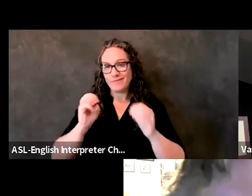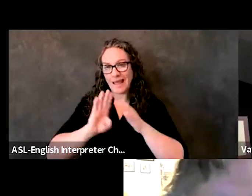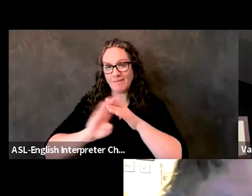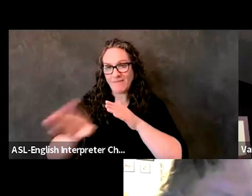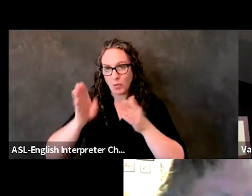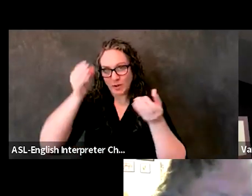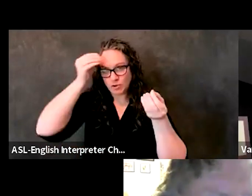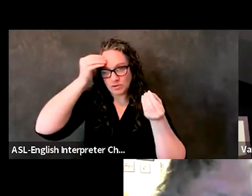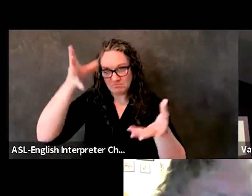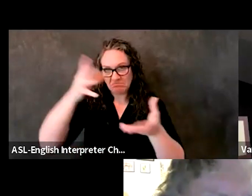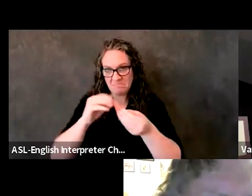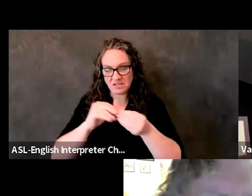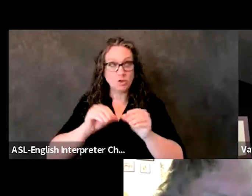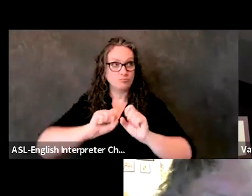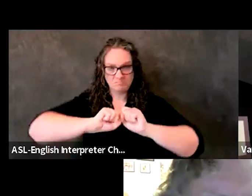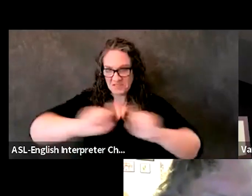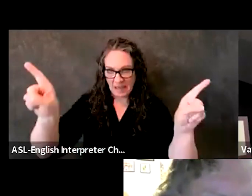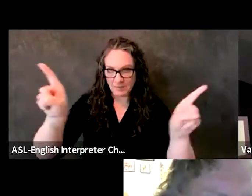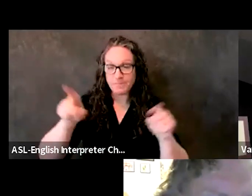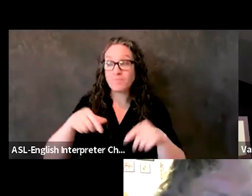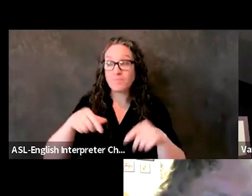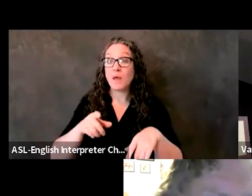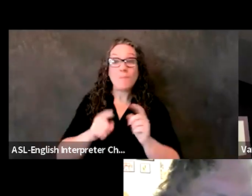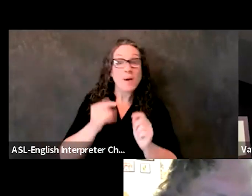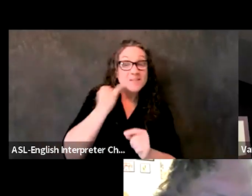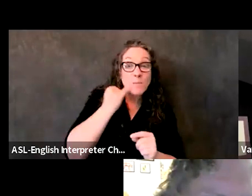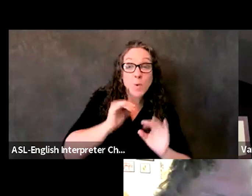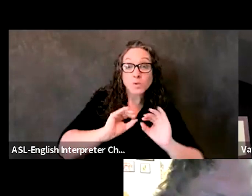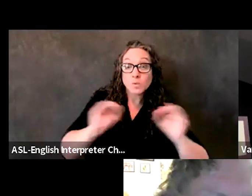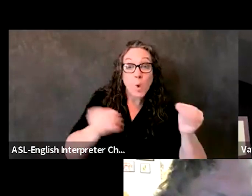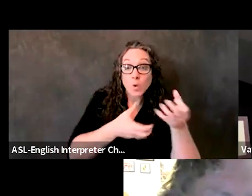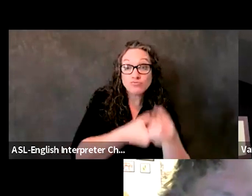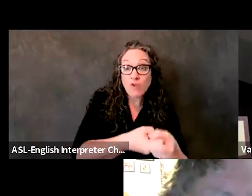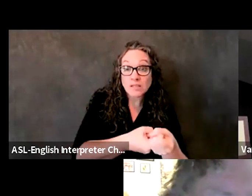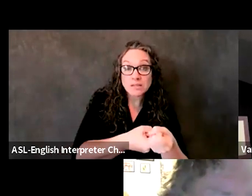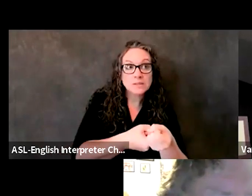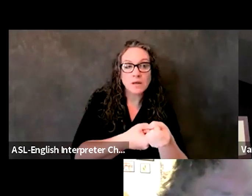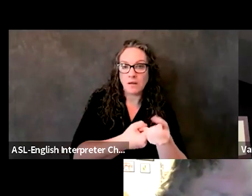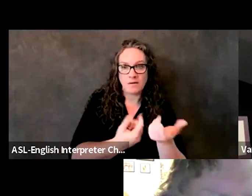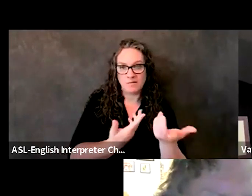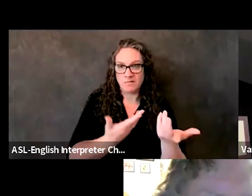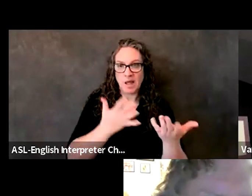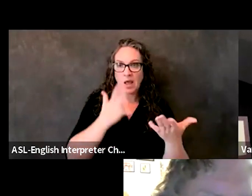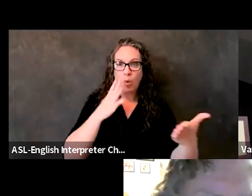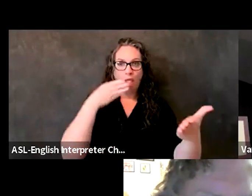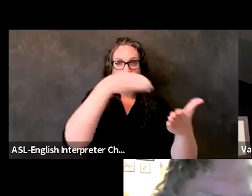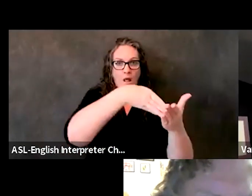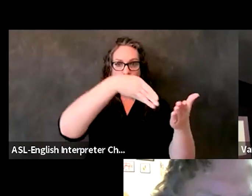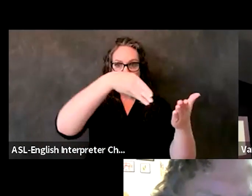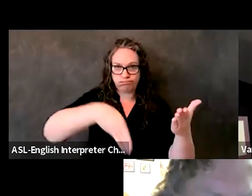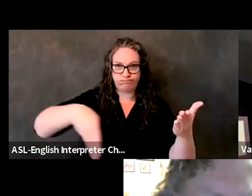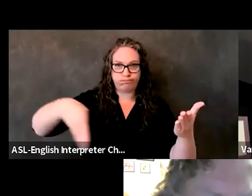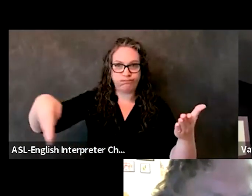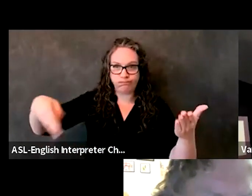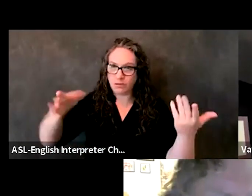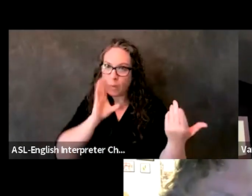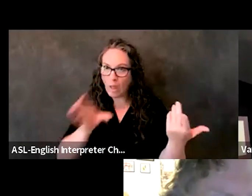exist. Okay. That message is going to have a lower uptake. But then if you have AFN groups that